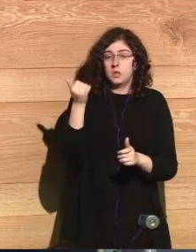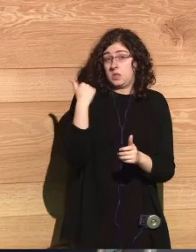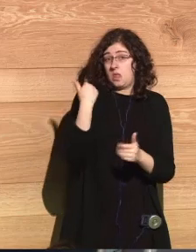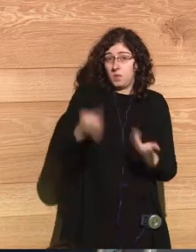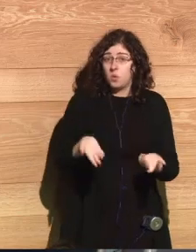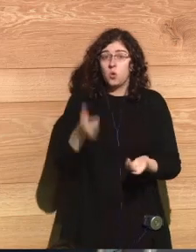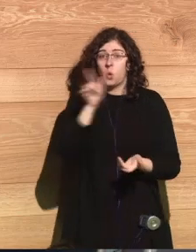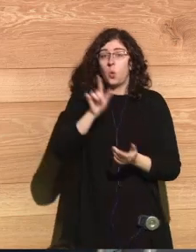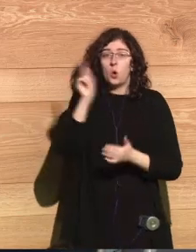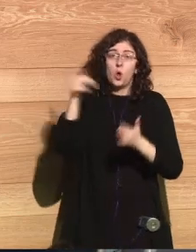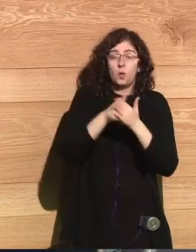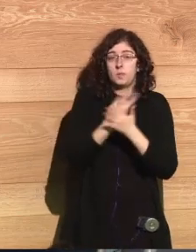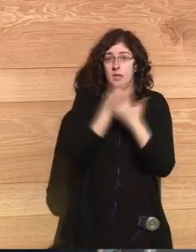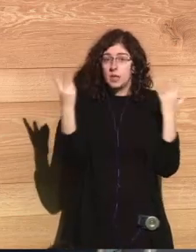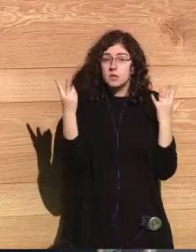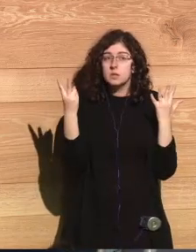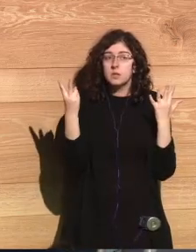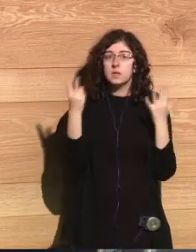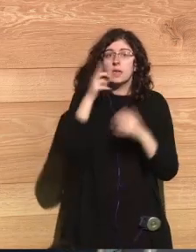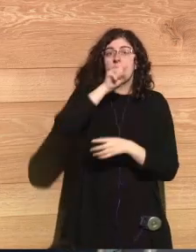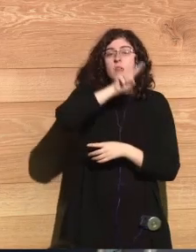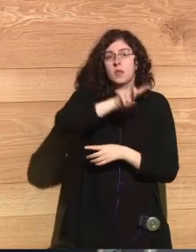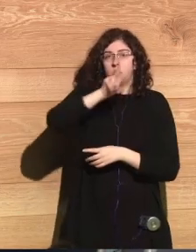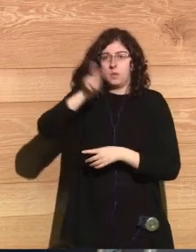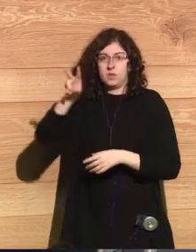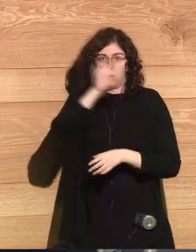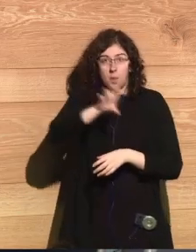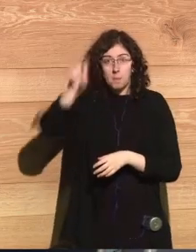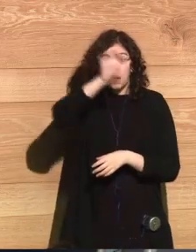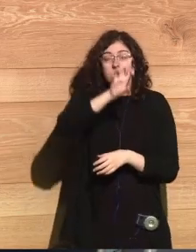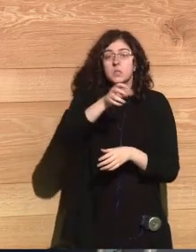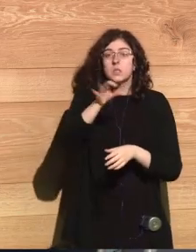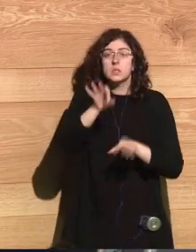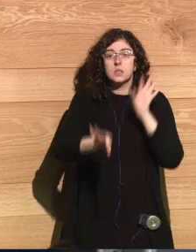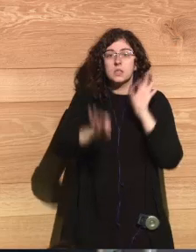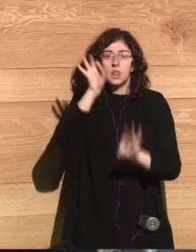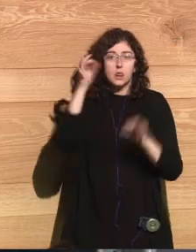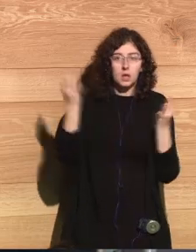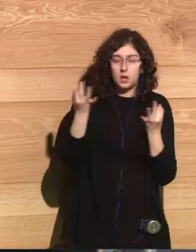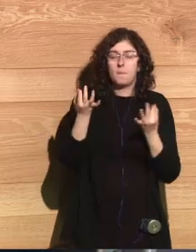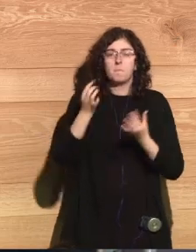And until a few years ago, in July 2017, 122 countries decided,